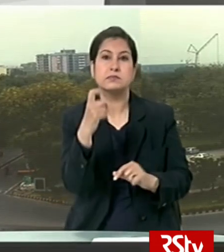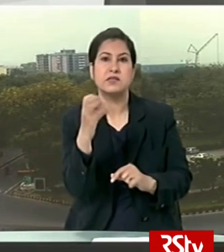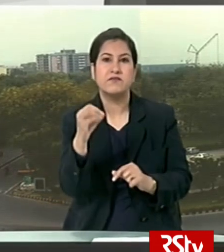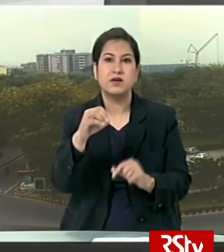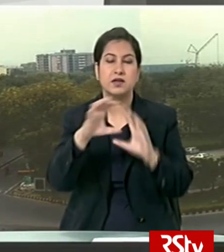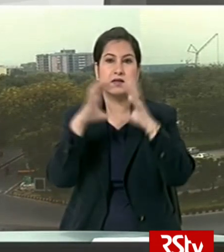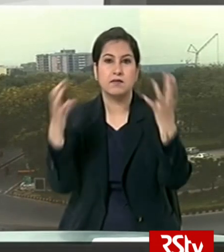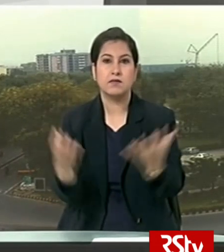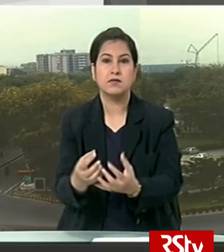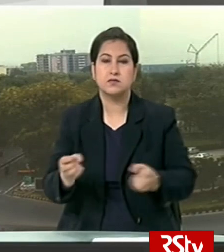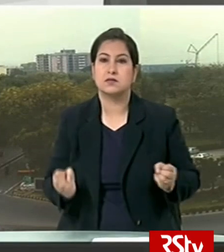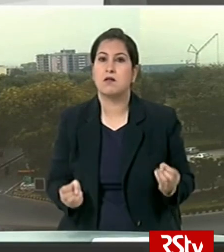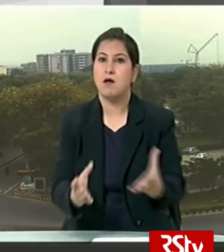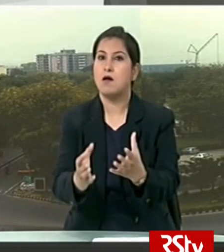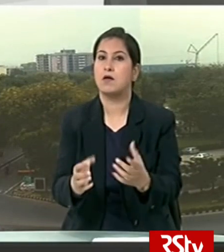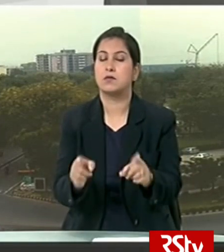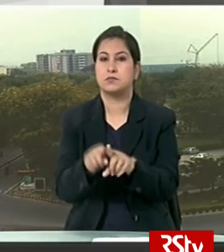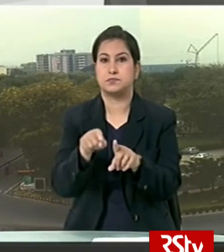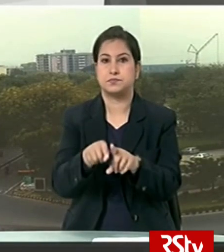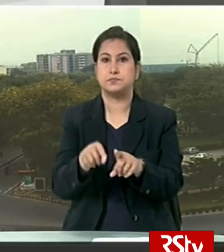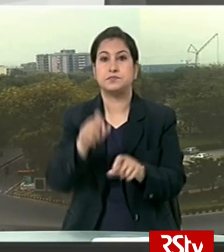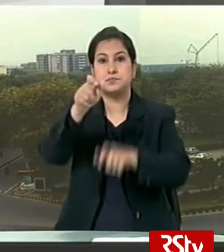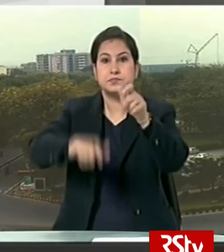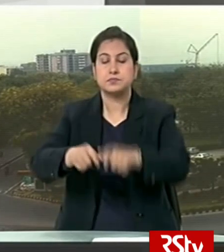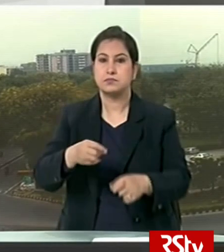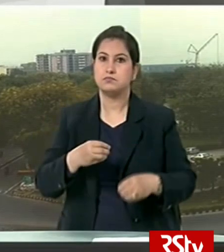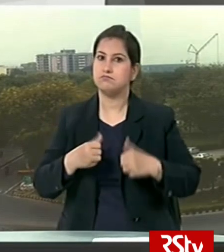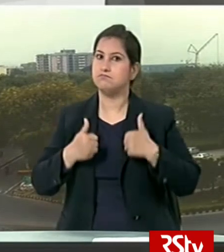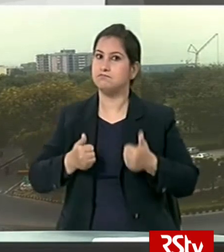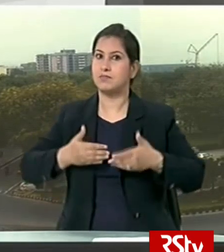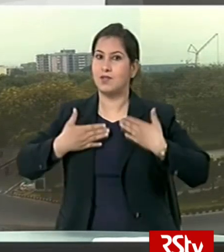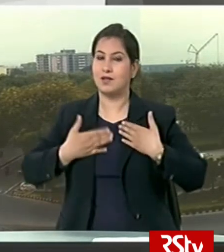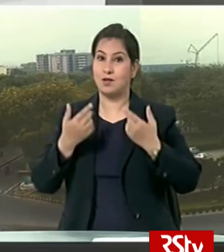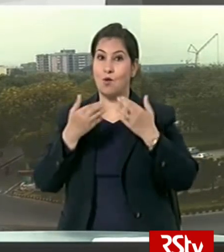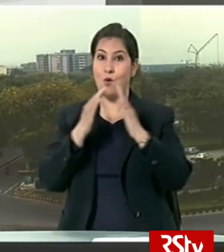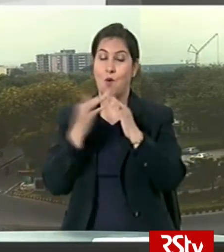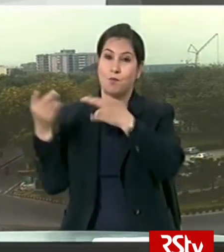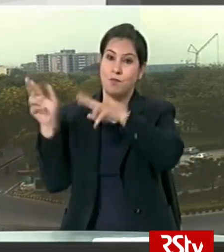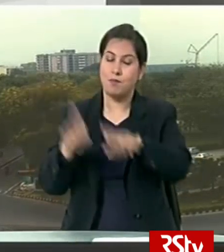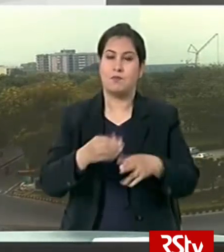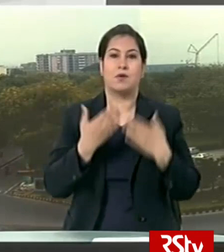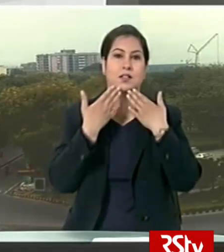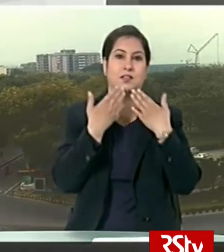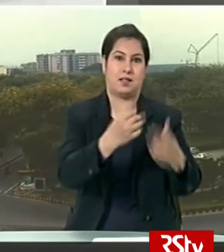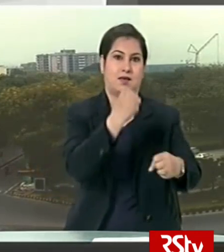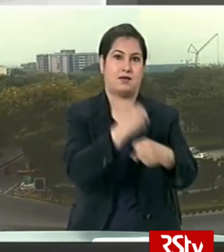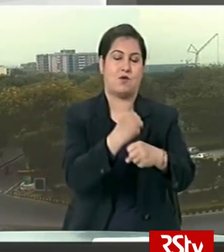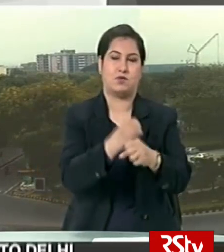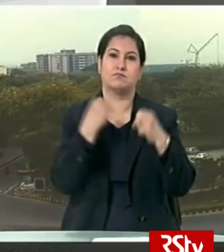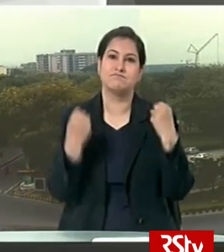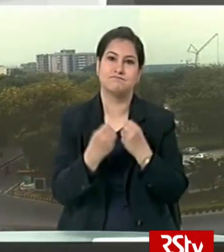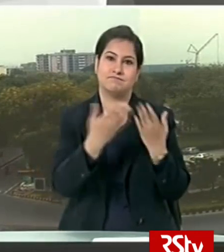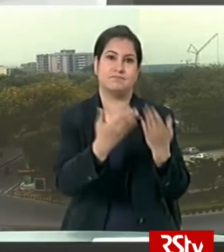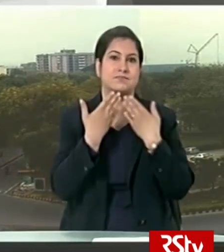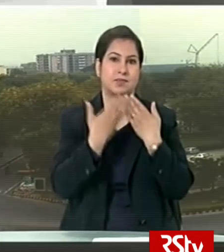stuck abroad The people were overwhelmed as they came home and thanked the government for the initiative